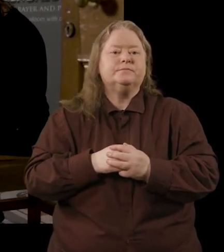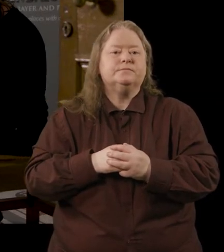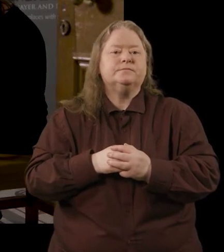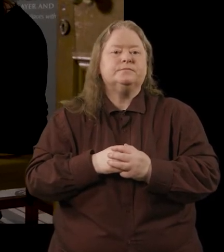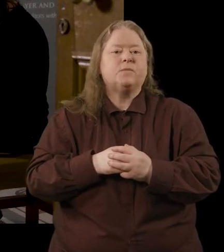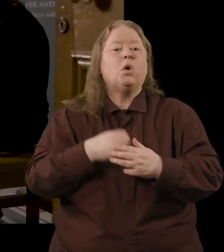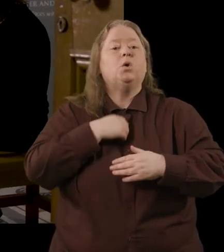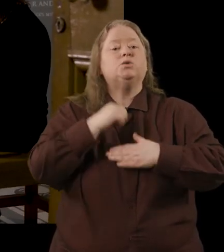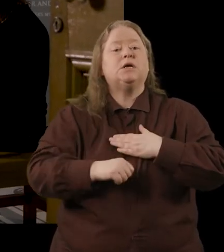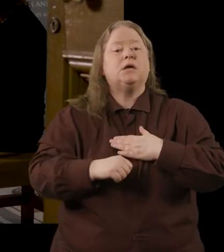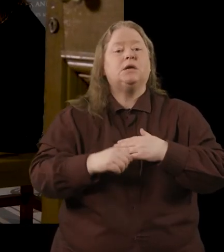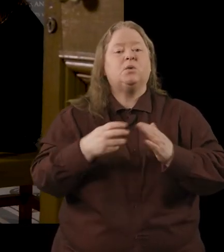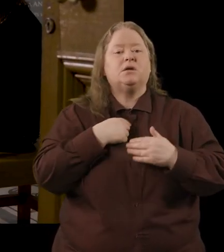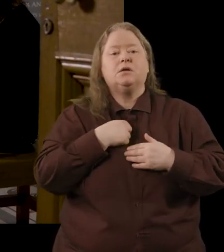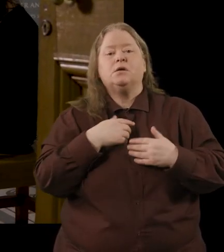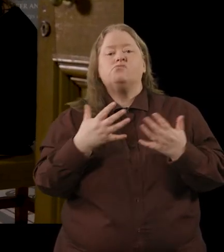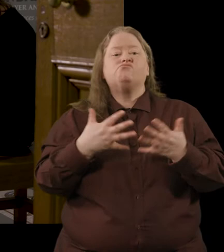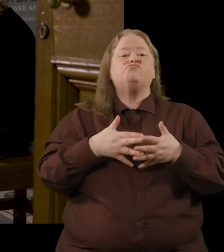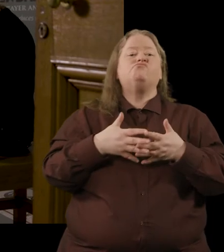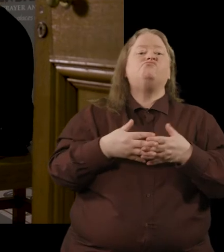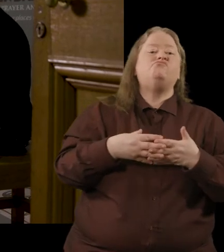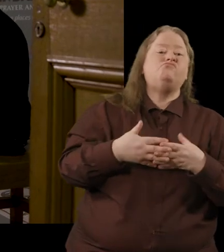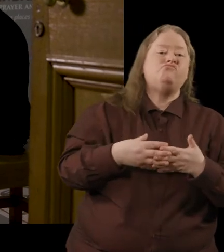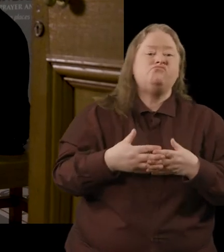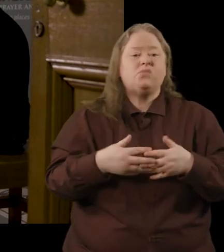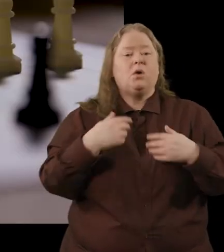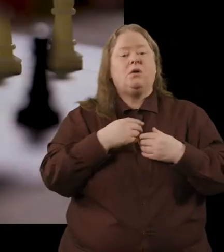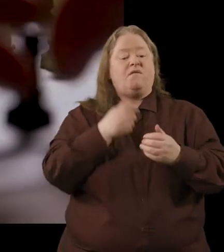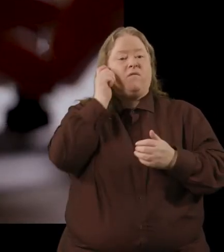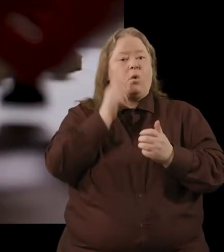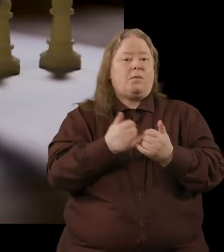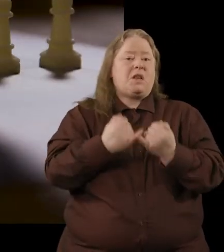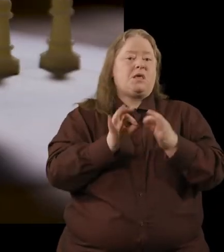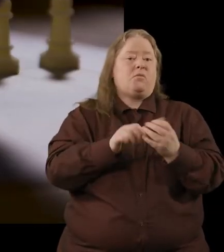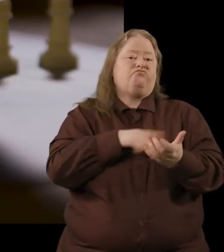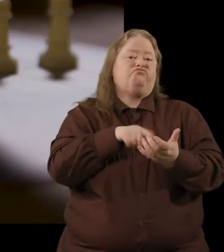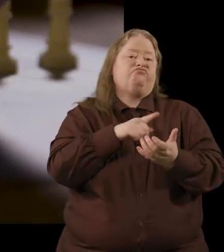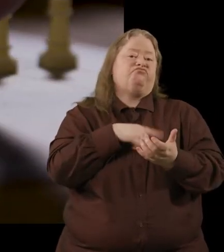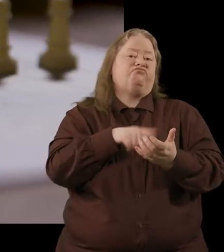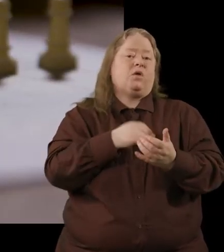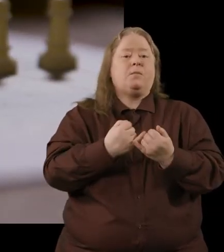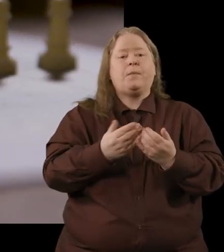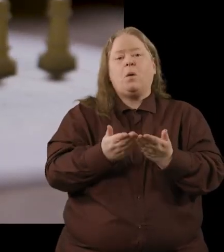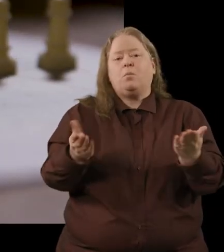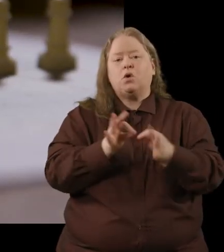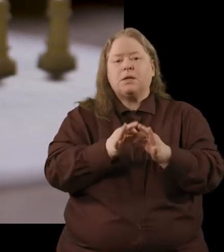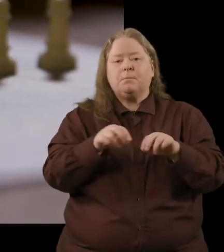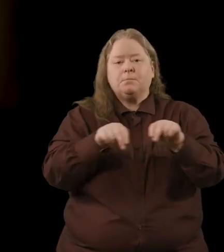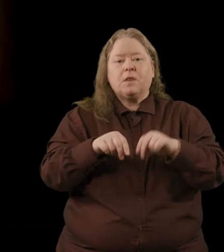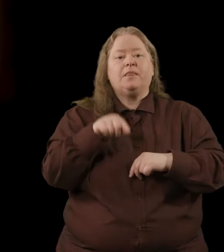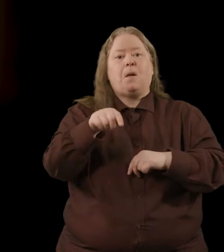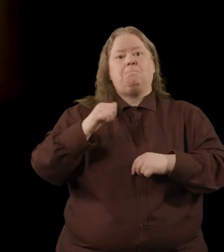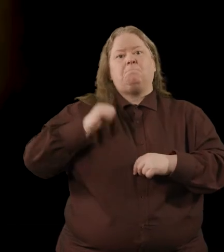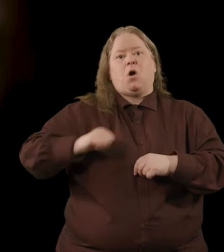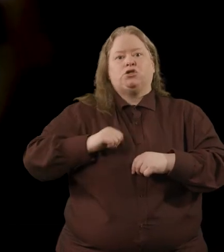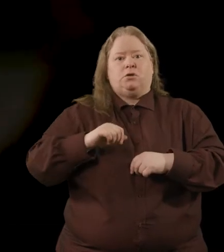today when we're at a loose end we play games on our phone or maybe a board game this is a modern version